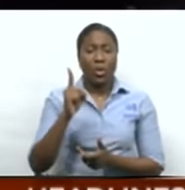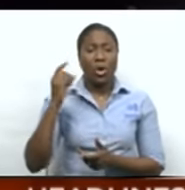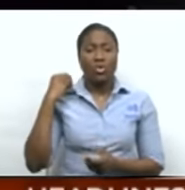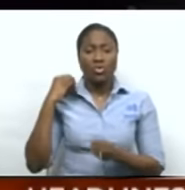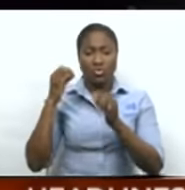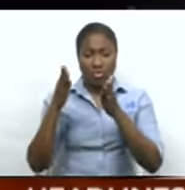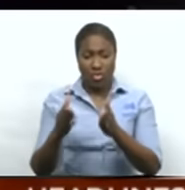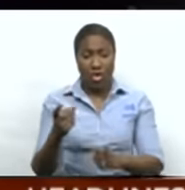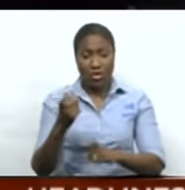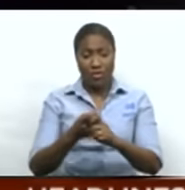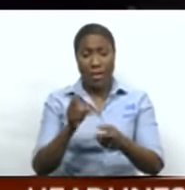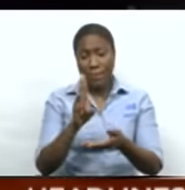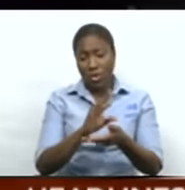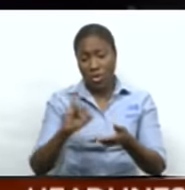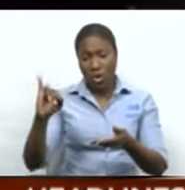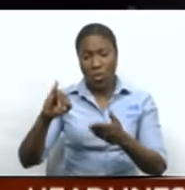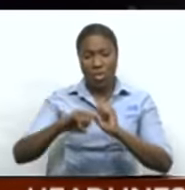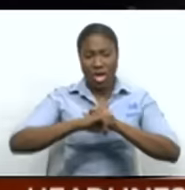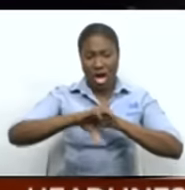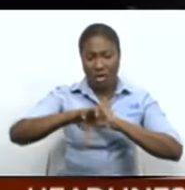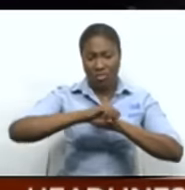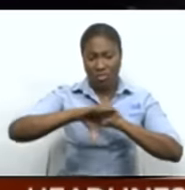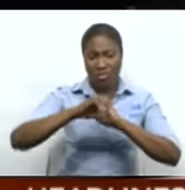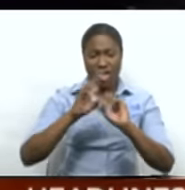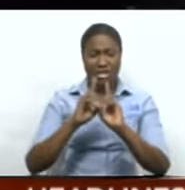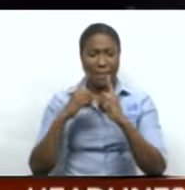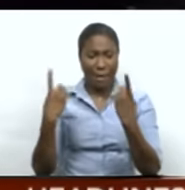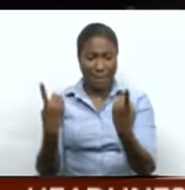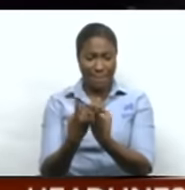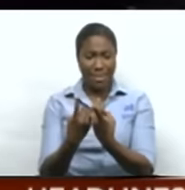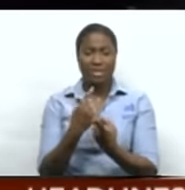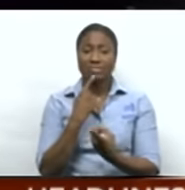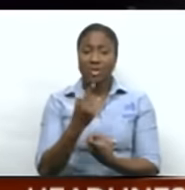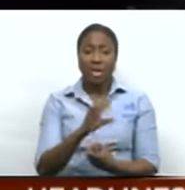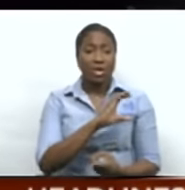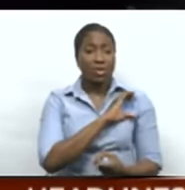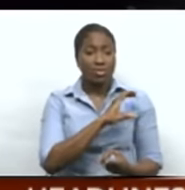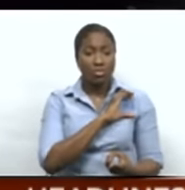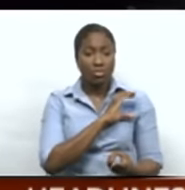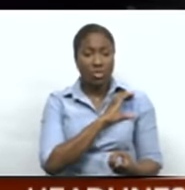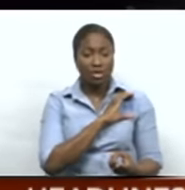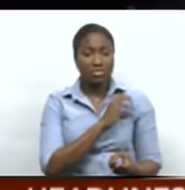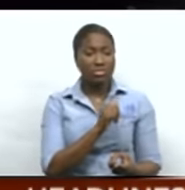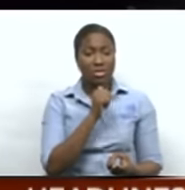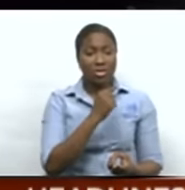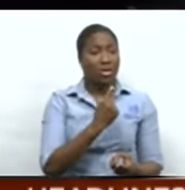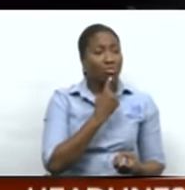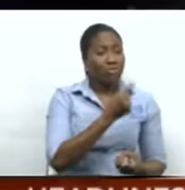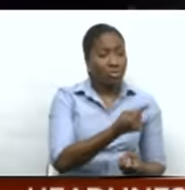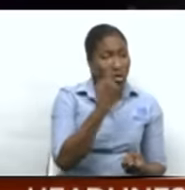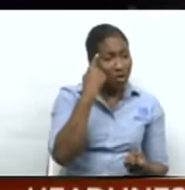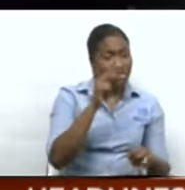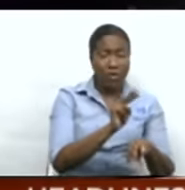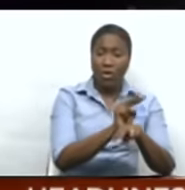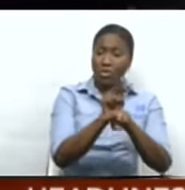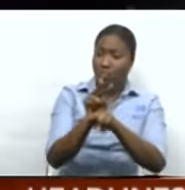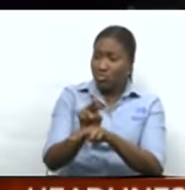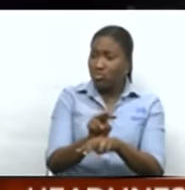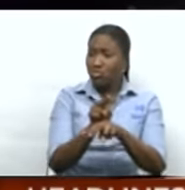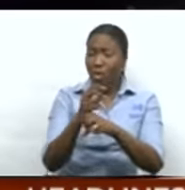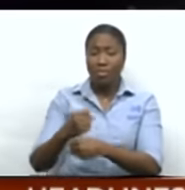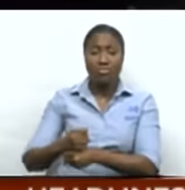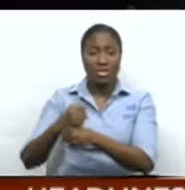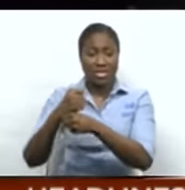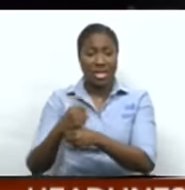the UE Marketing and Communications Department noted that police were not asked to watch over today's protest. The official said the